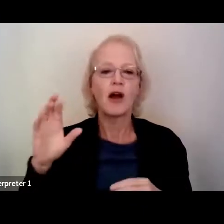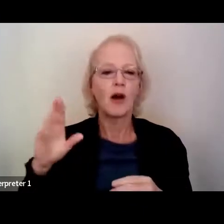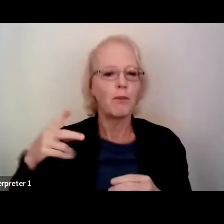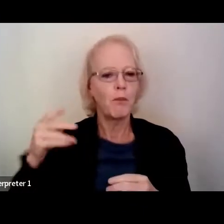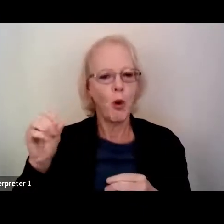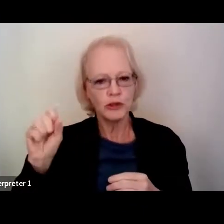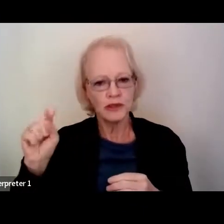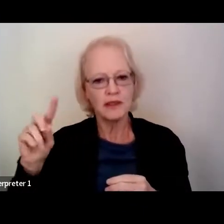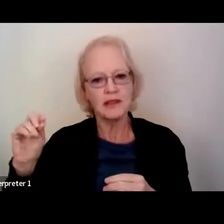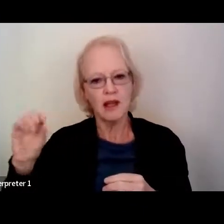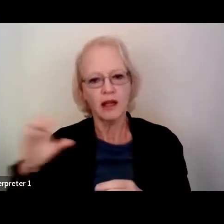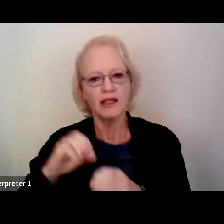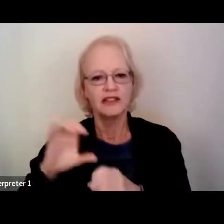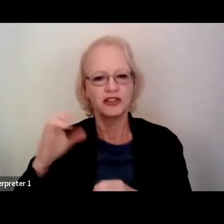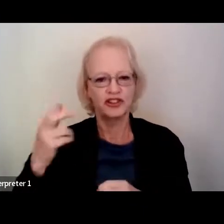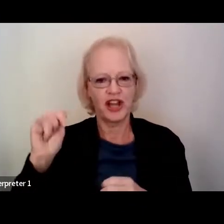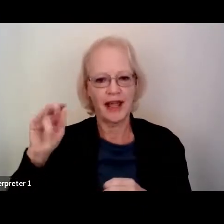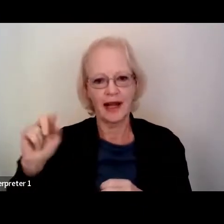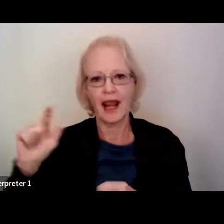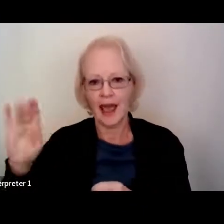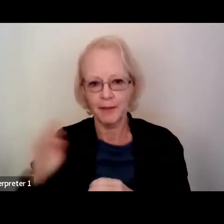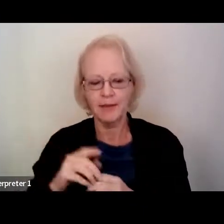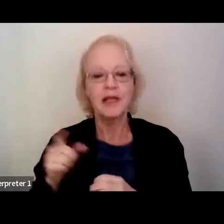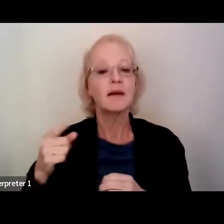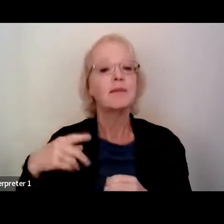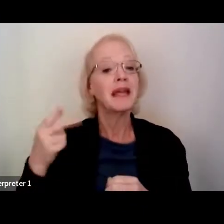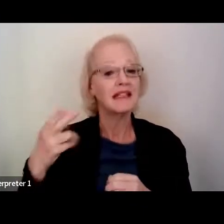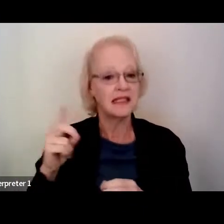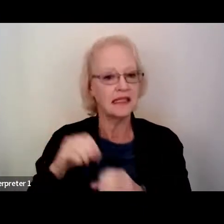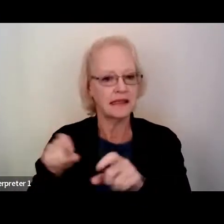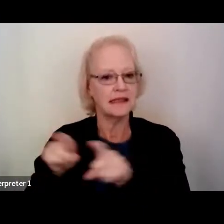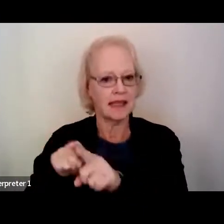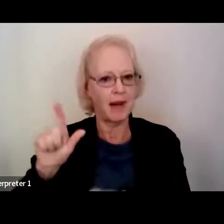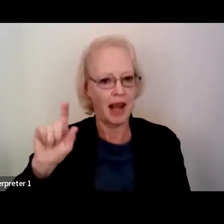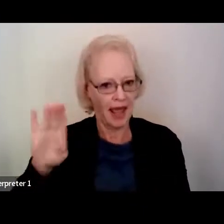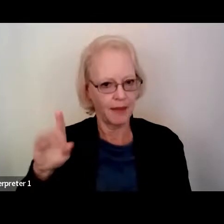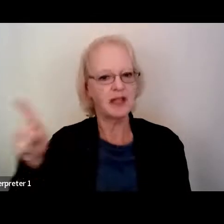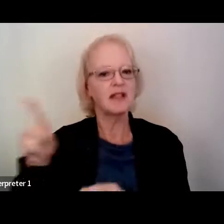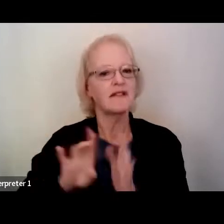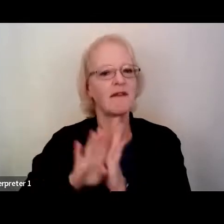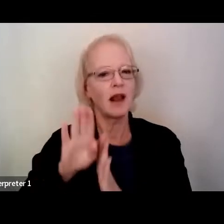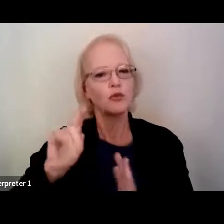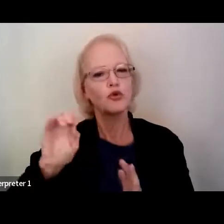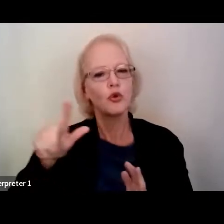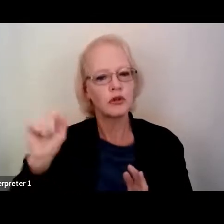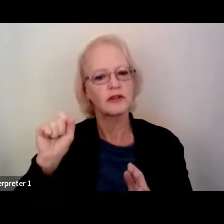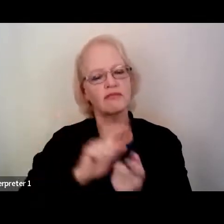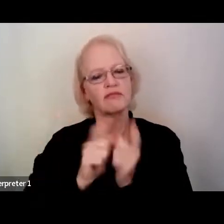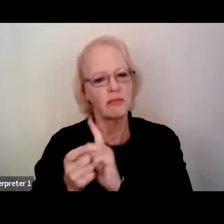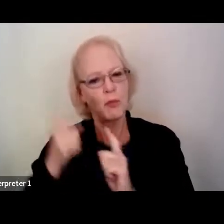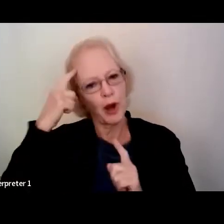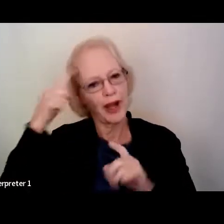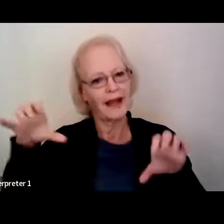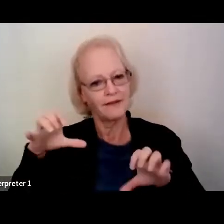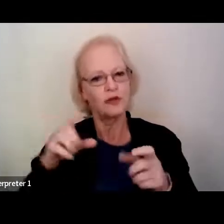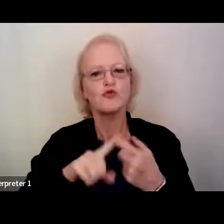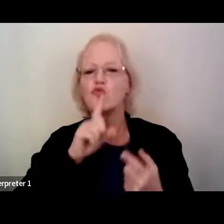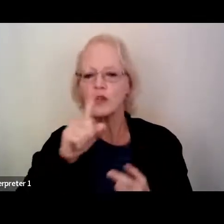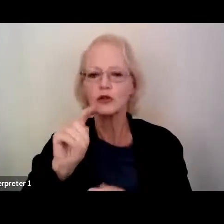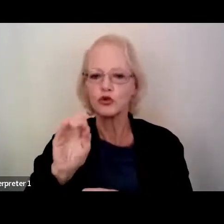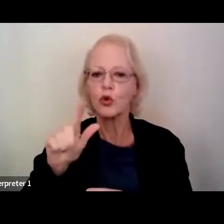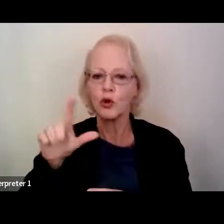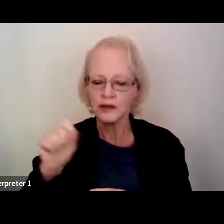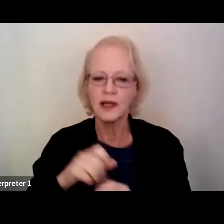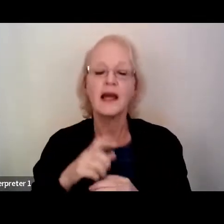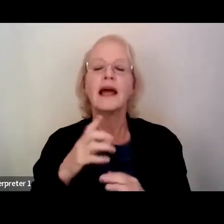Lab. For his PhD in the same lab, he developed tools to turn brain activity into words in real time. Now he